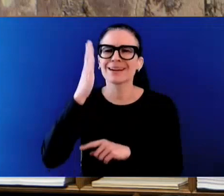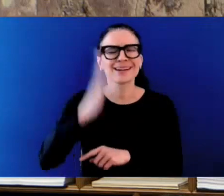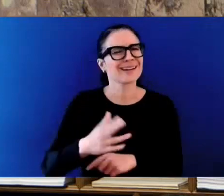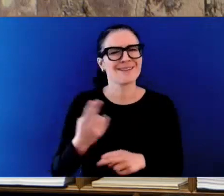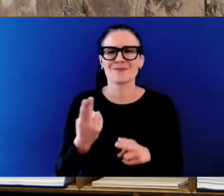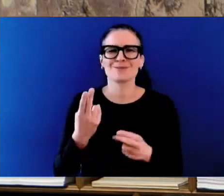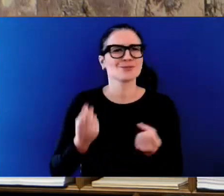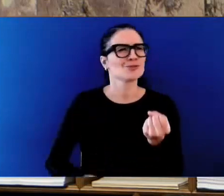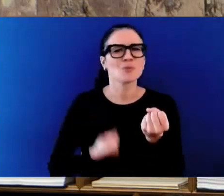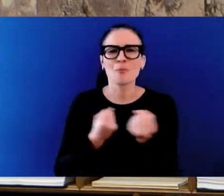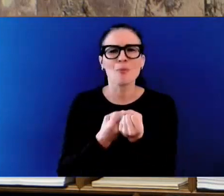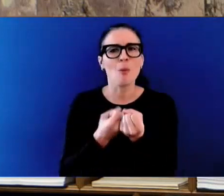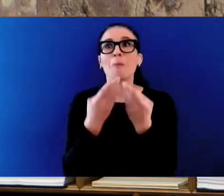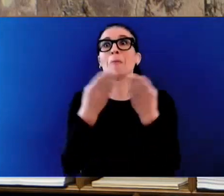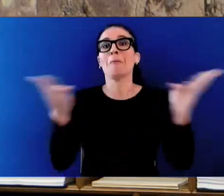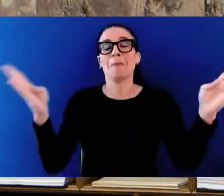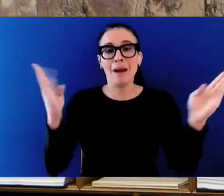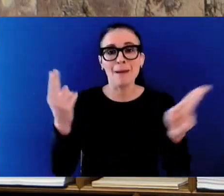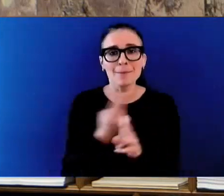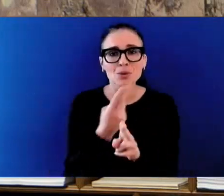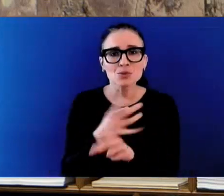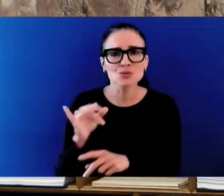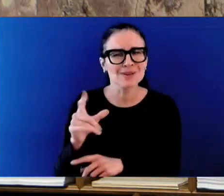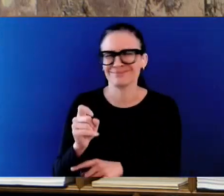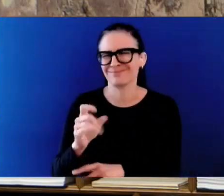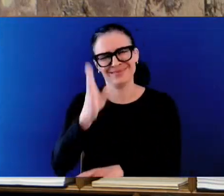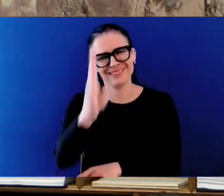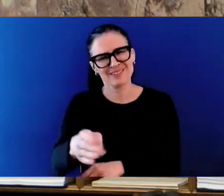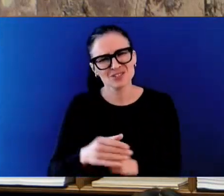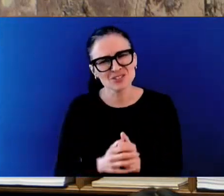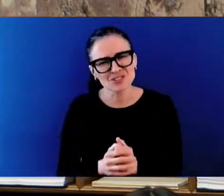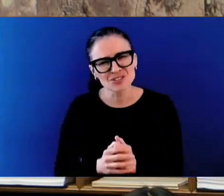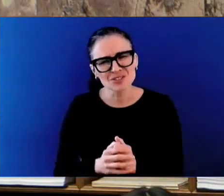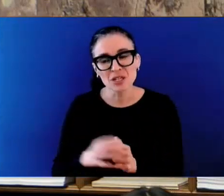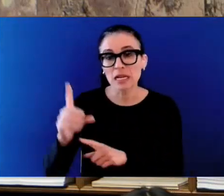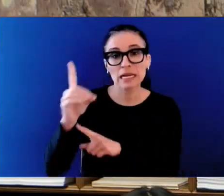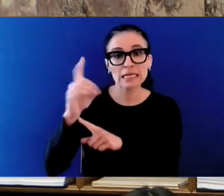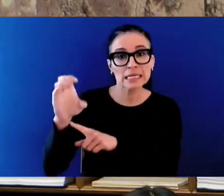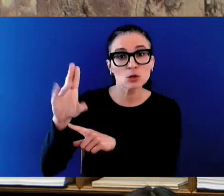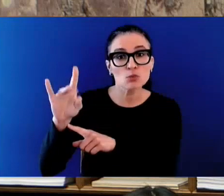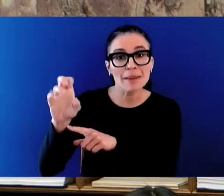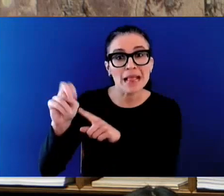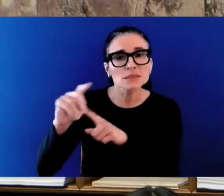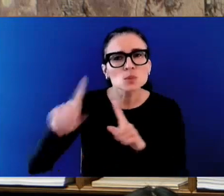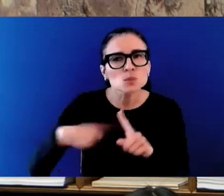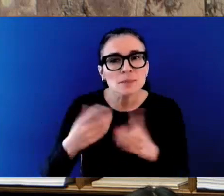Decriminalization has been about saving lives, Hon. Speaker. It's saving lives from the very beginning.